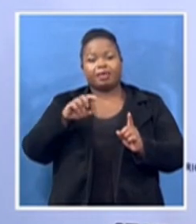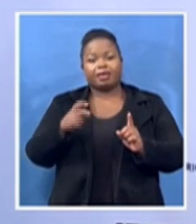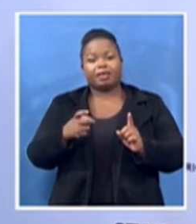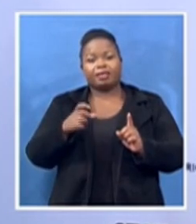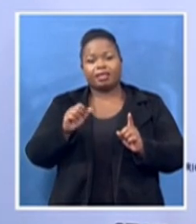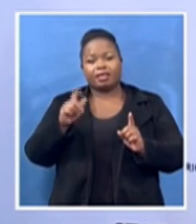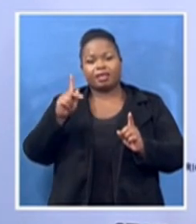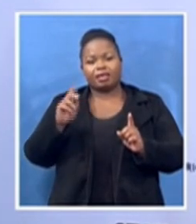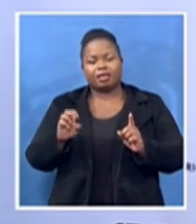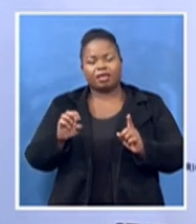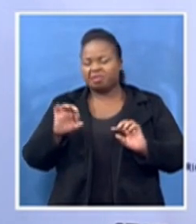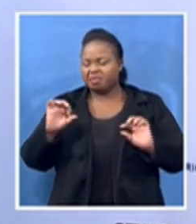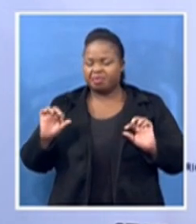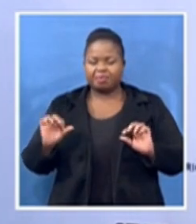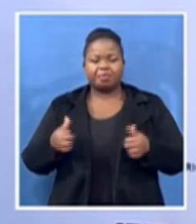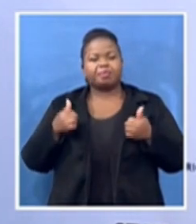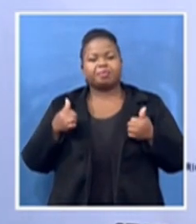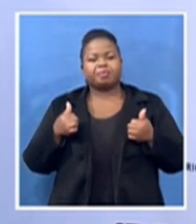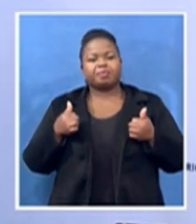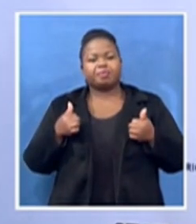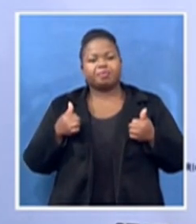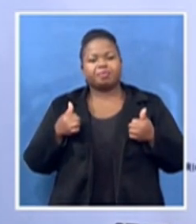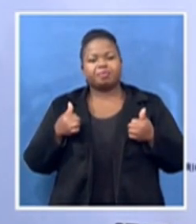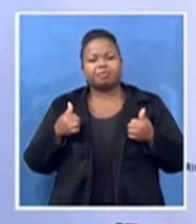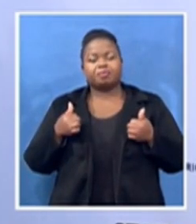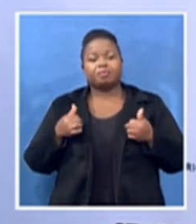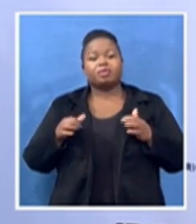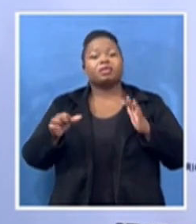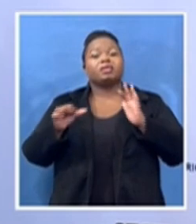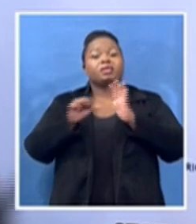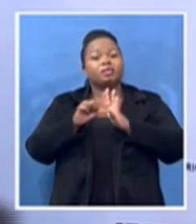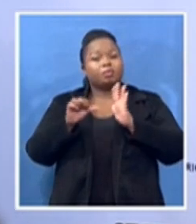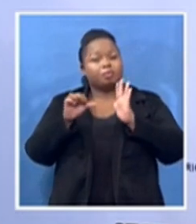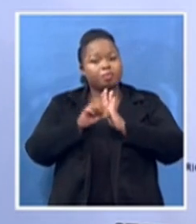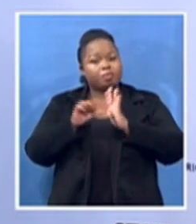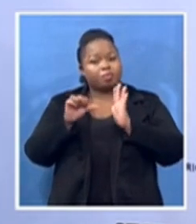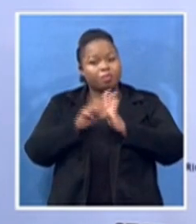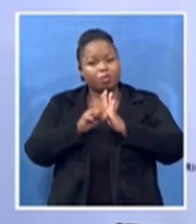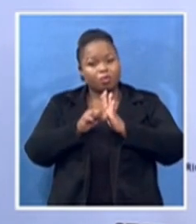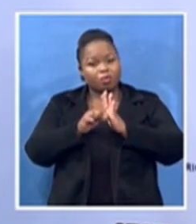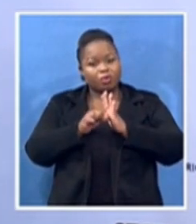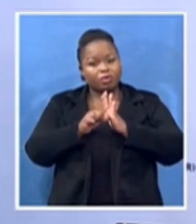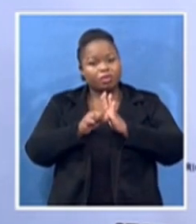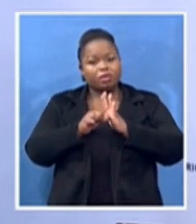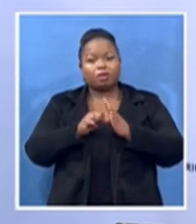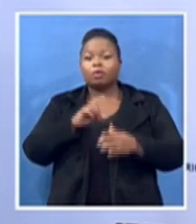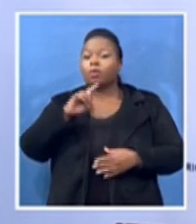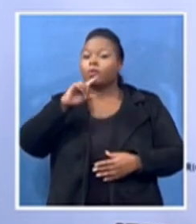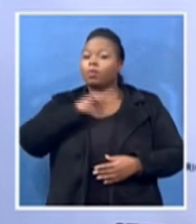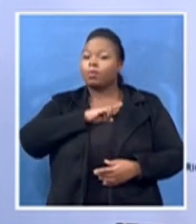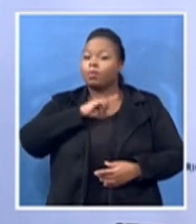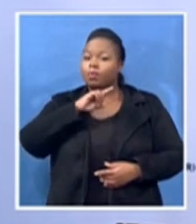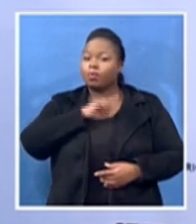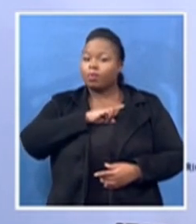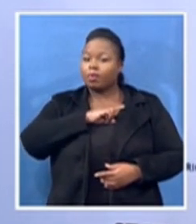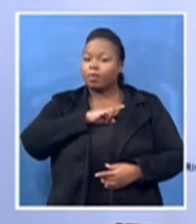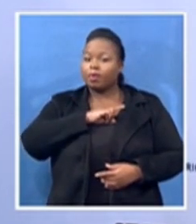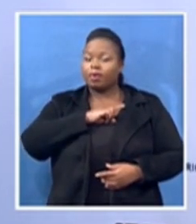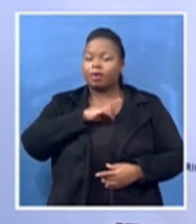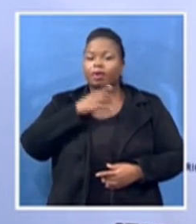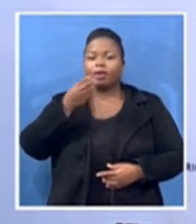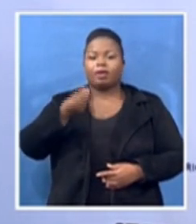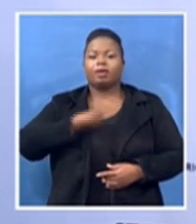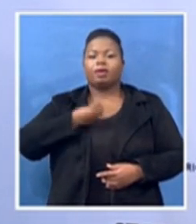is very important so that young women know that when you